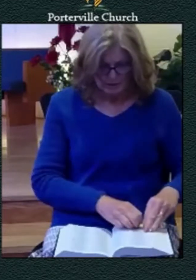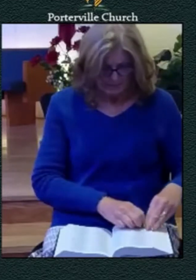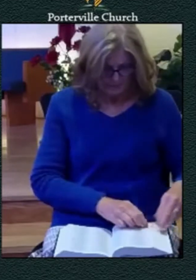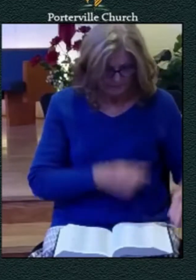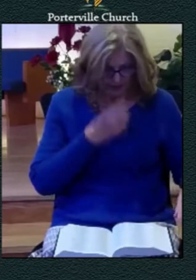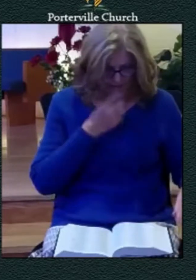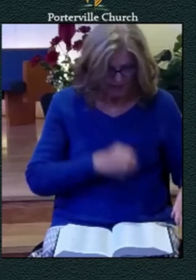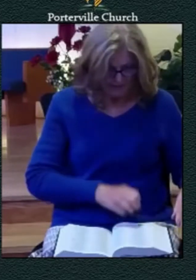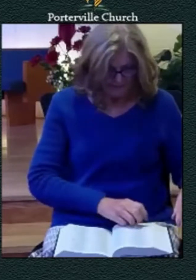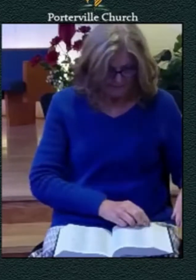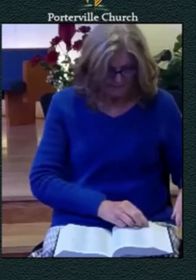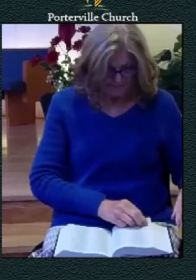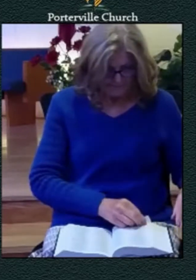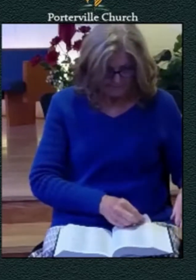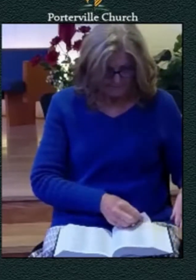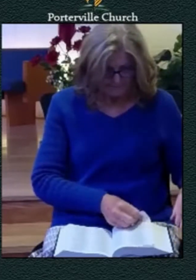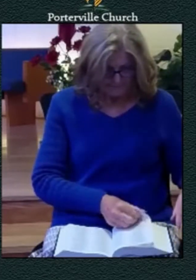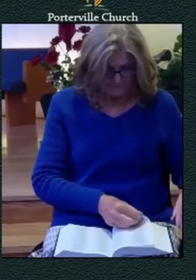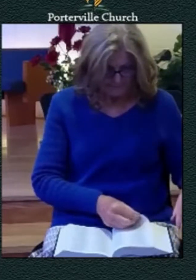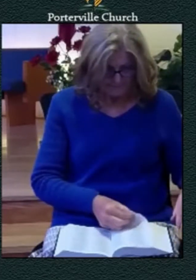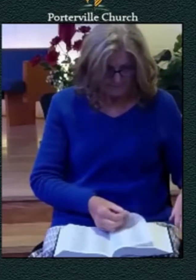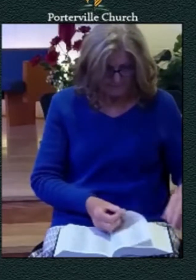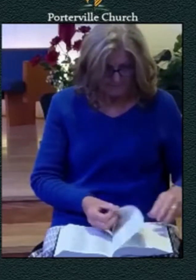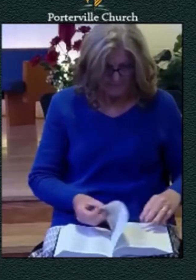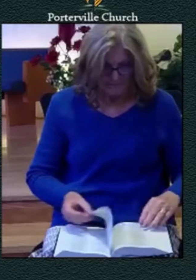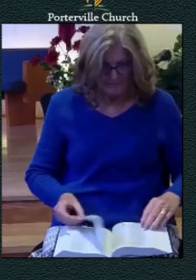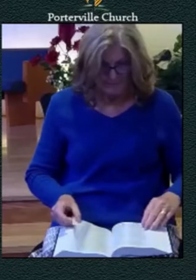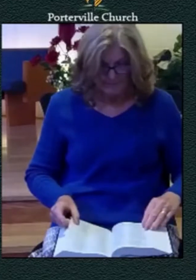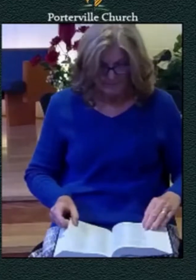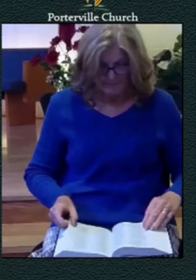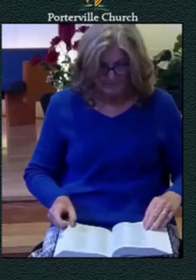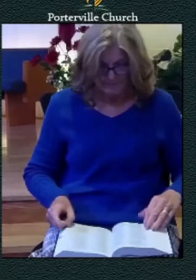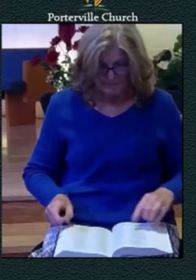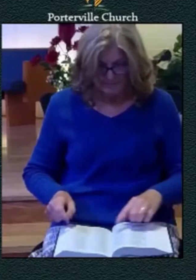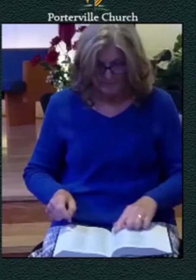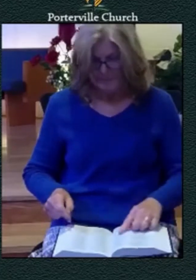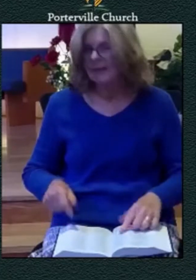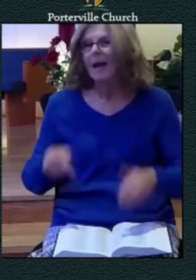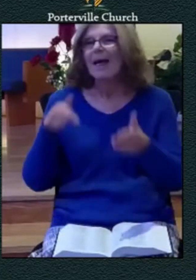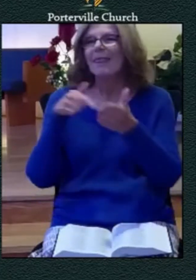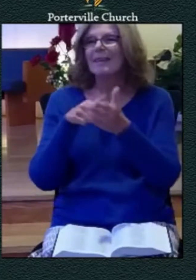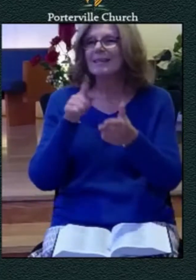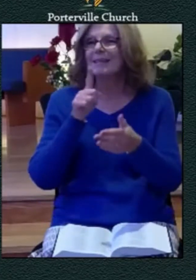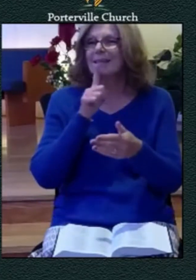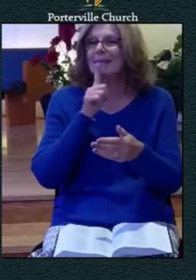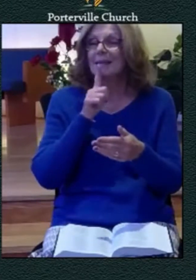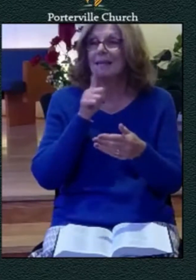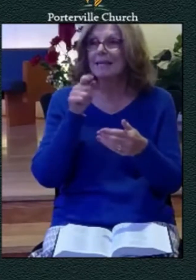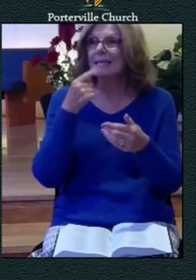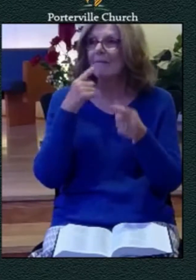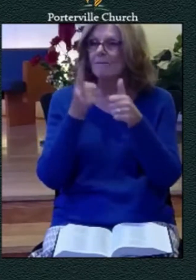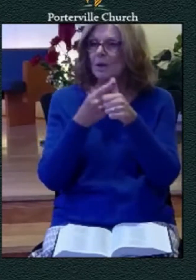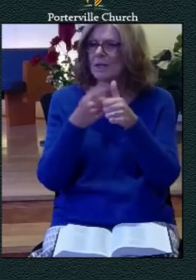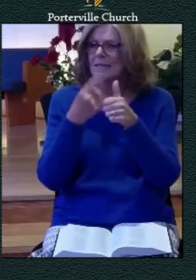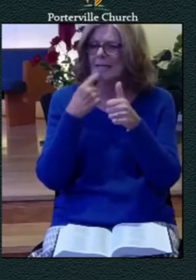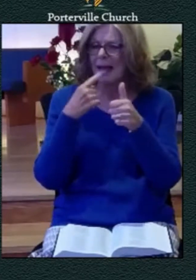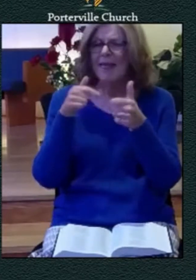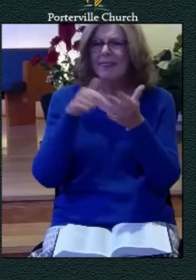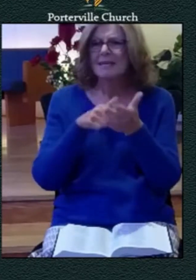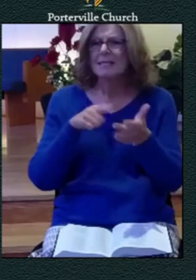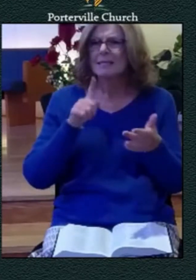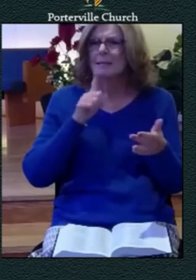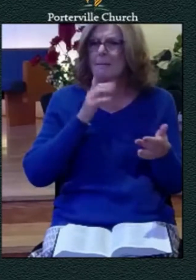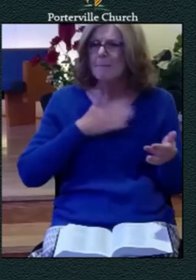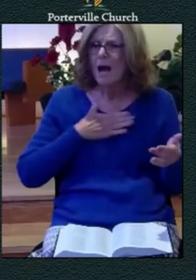screen there's first of all a statement this is my infirmity and then following that statement